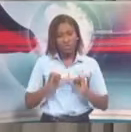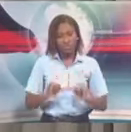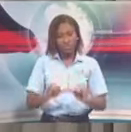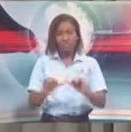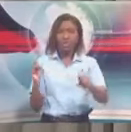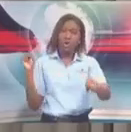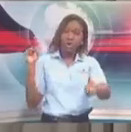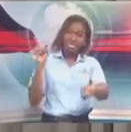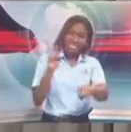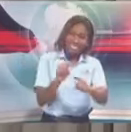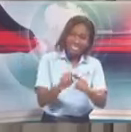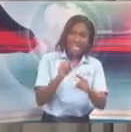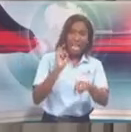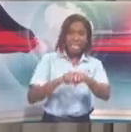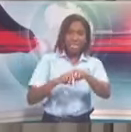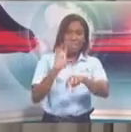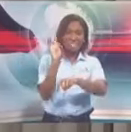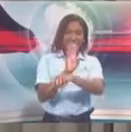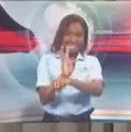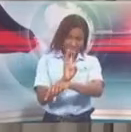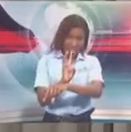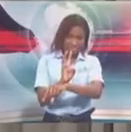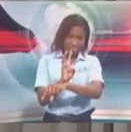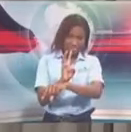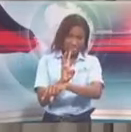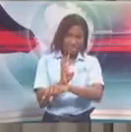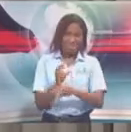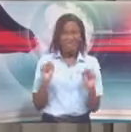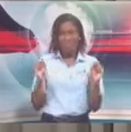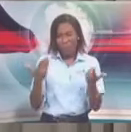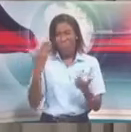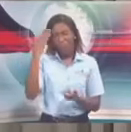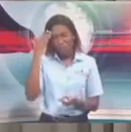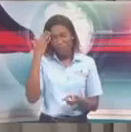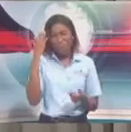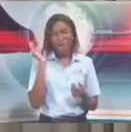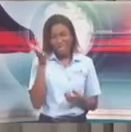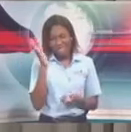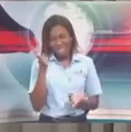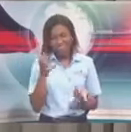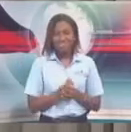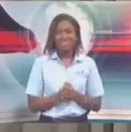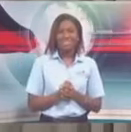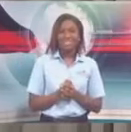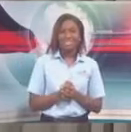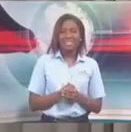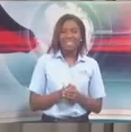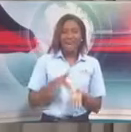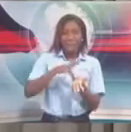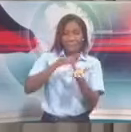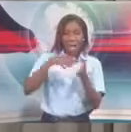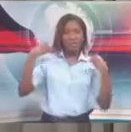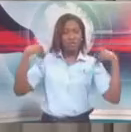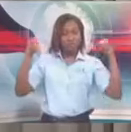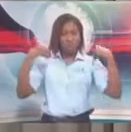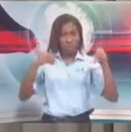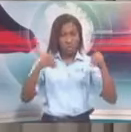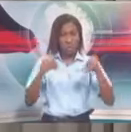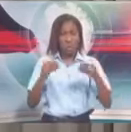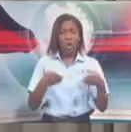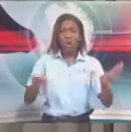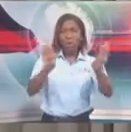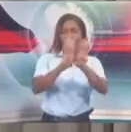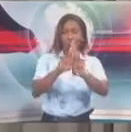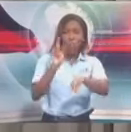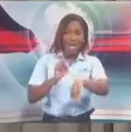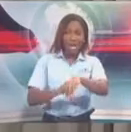until 6 p.m. This is a measure we've all become accustomed to. We've gone through a number of cycles with it. The pharmacies remain at 8 p.m. So we know how